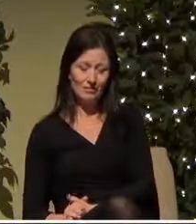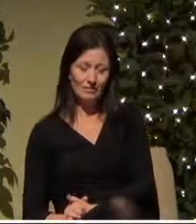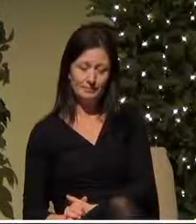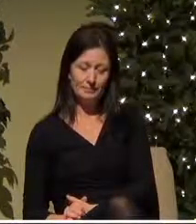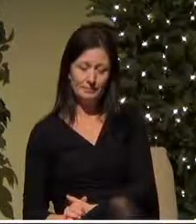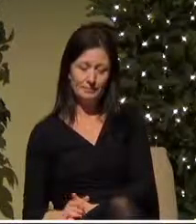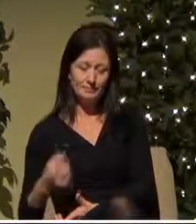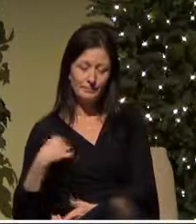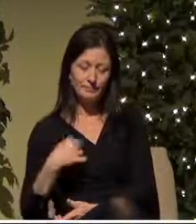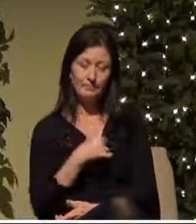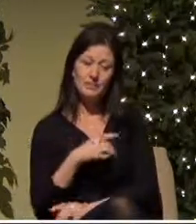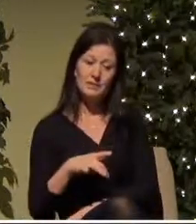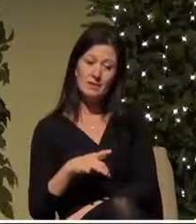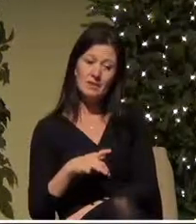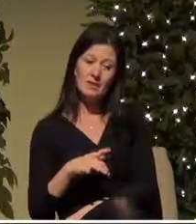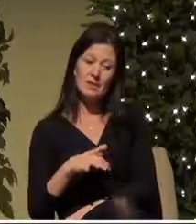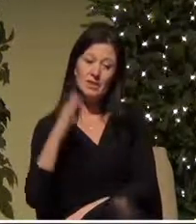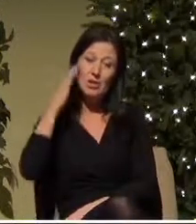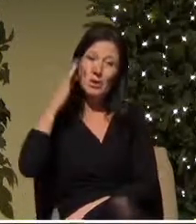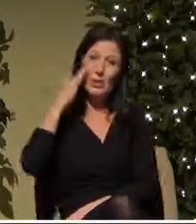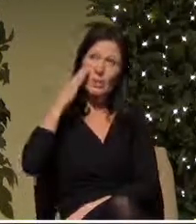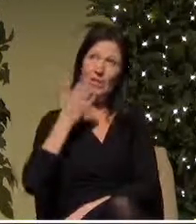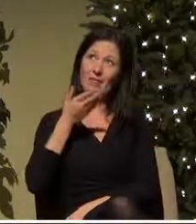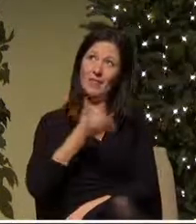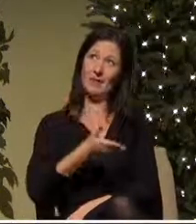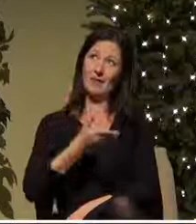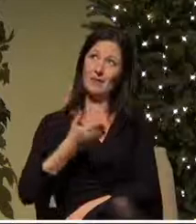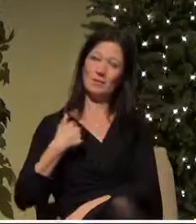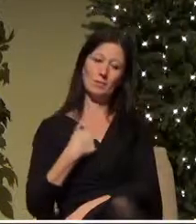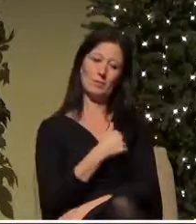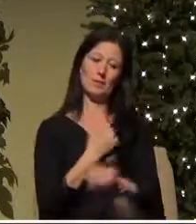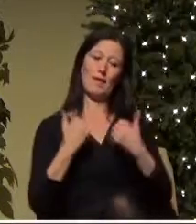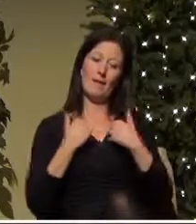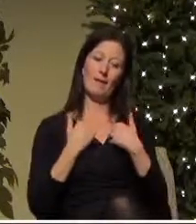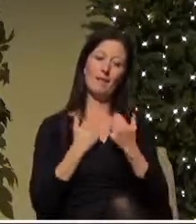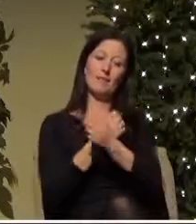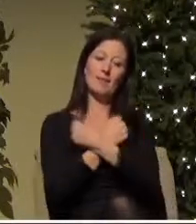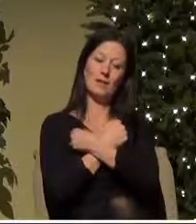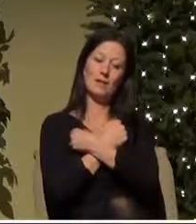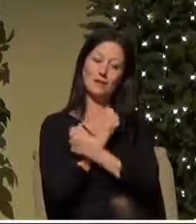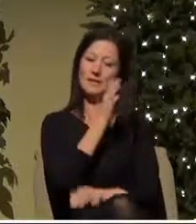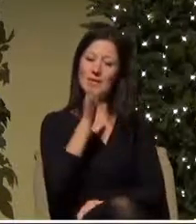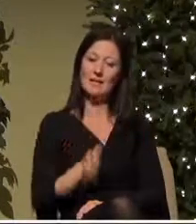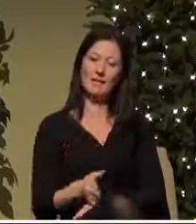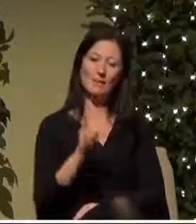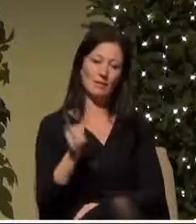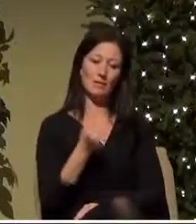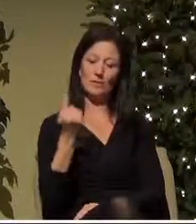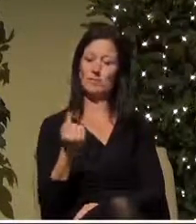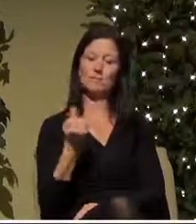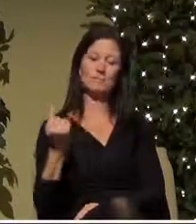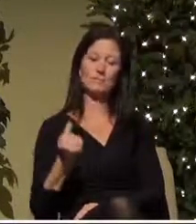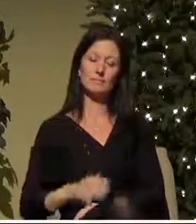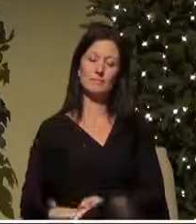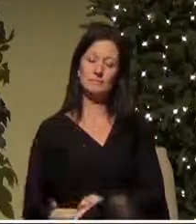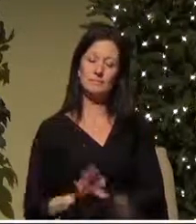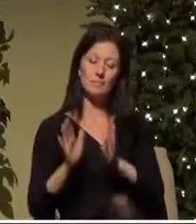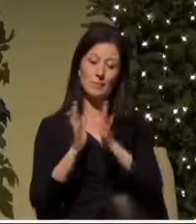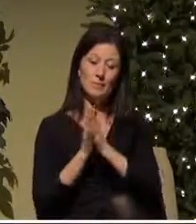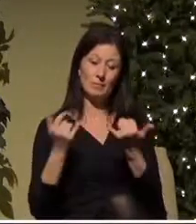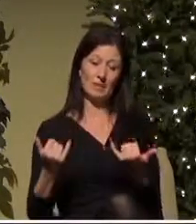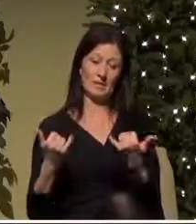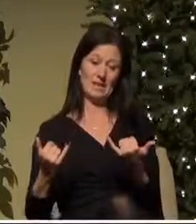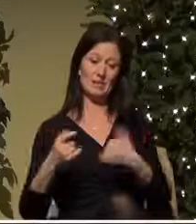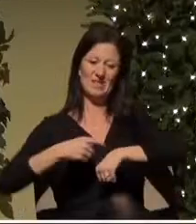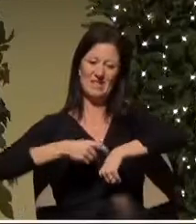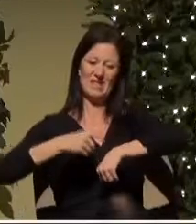and we find that we are loved and that we are never alone we pray in these seasons and in these times as